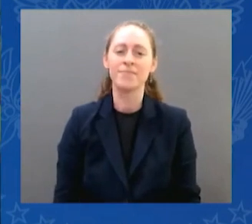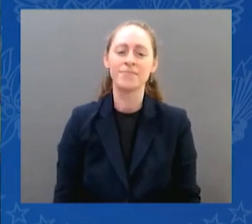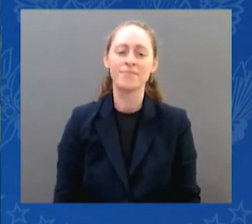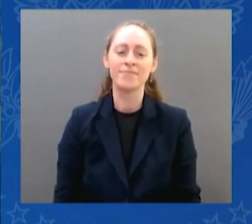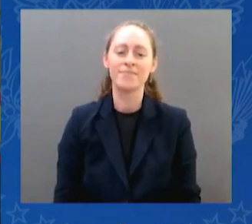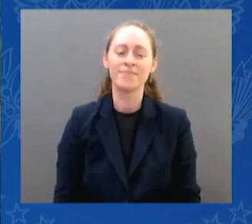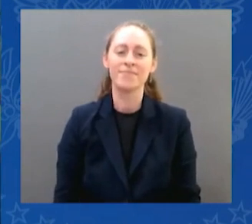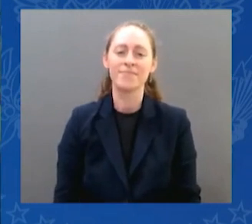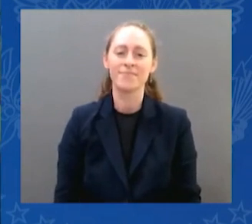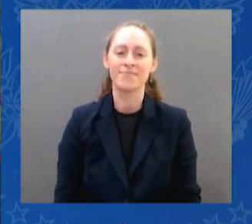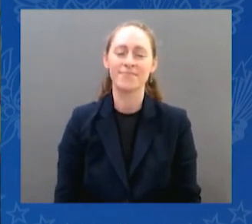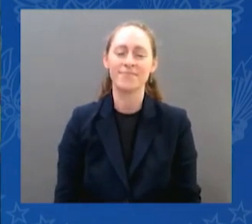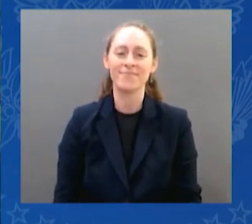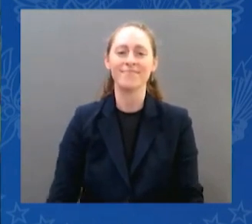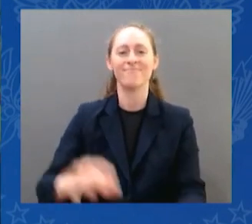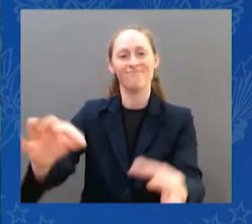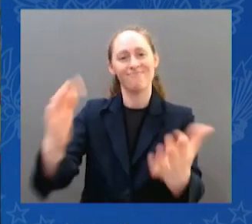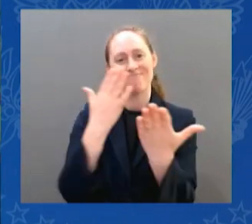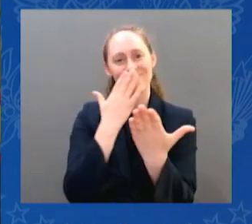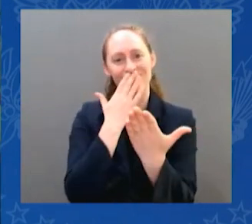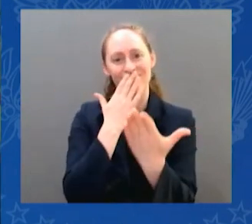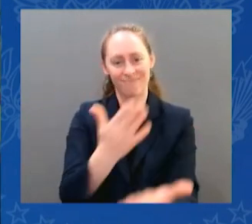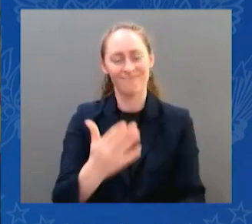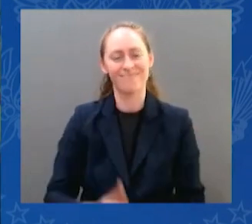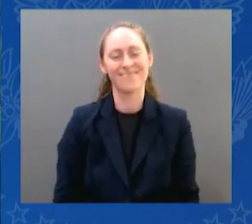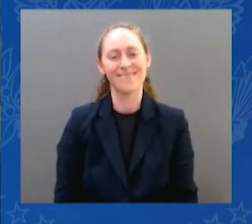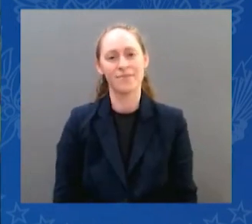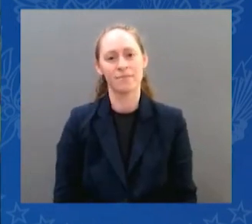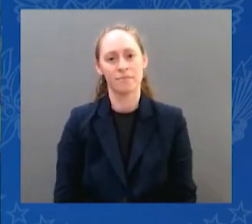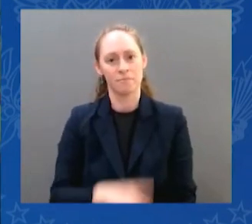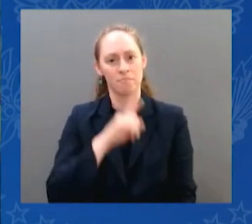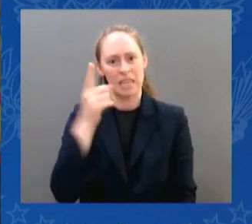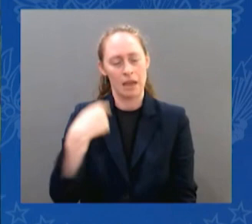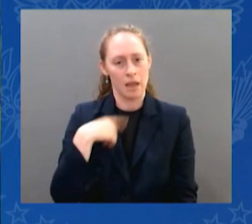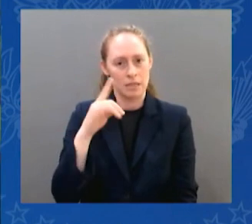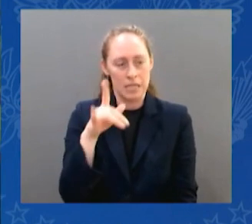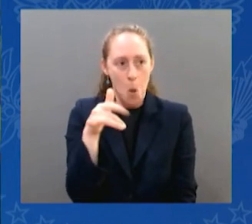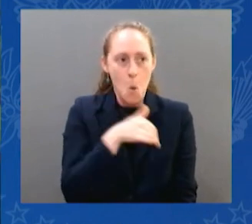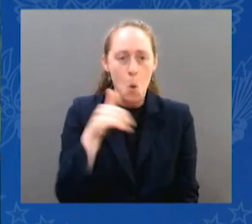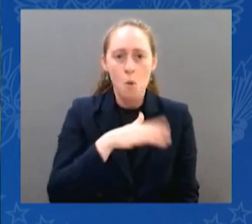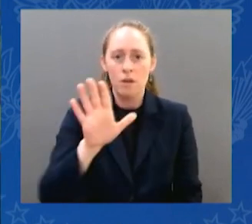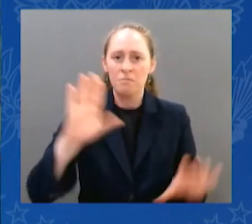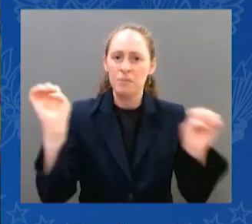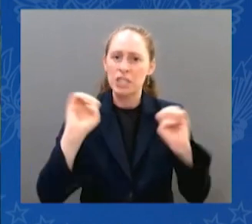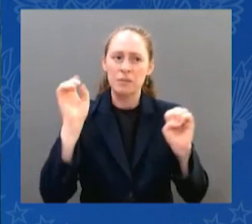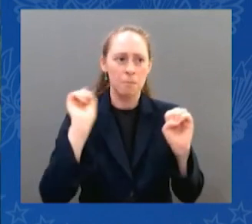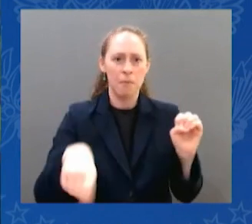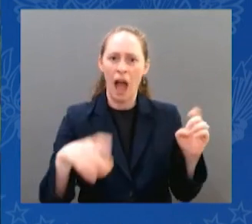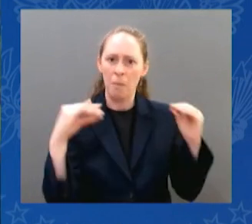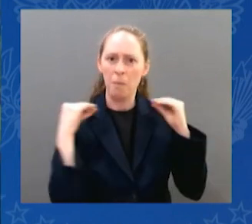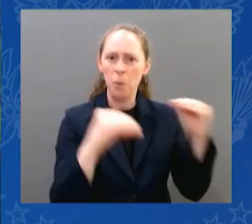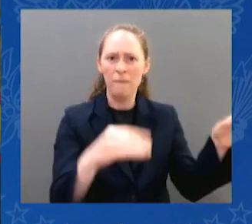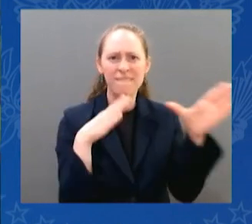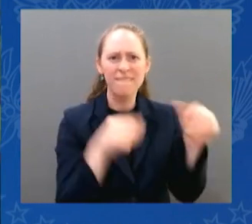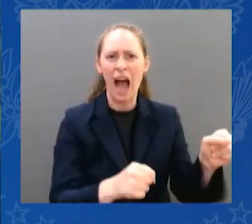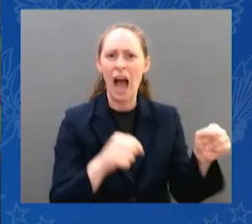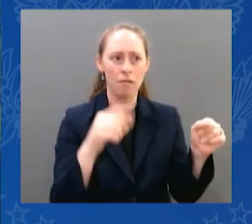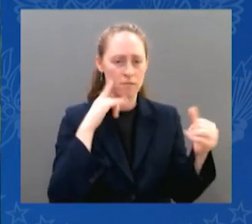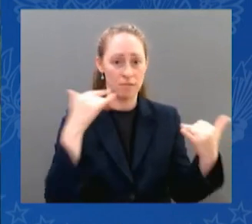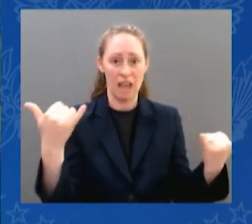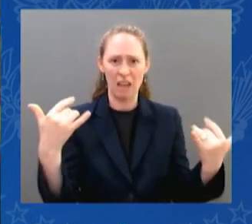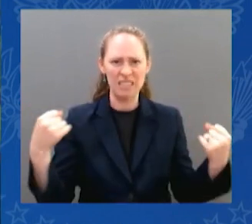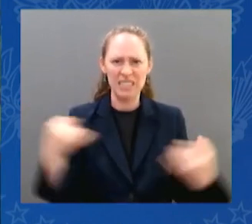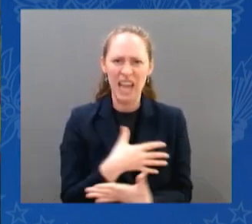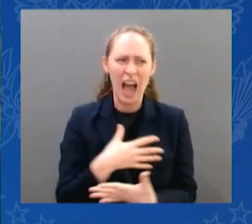are conveying, because this is a frightening time for women all across our nation. A lot of fear and anxiety out there, and I hear it from women all across the